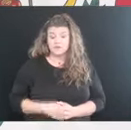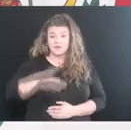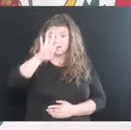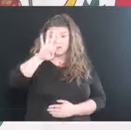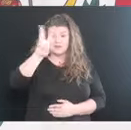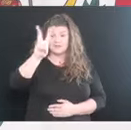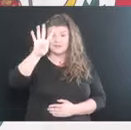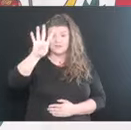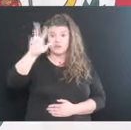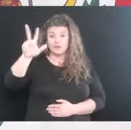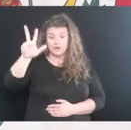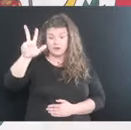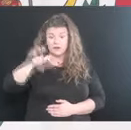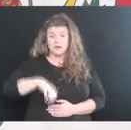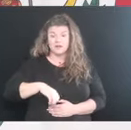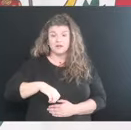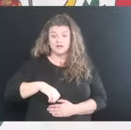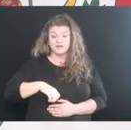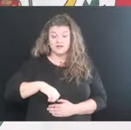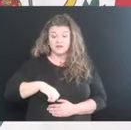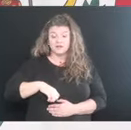the 4640th death of an